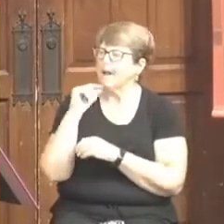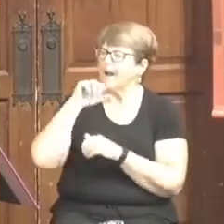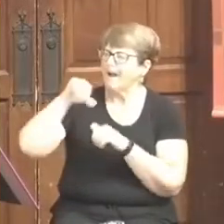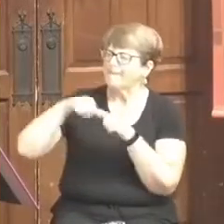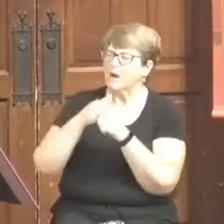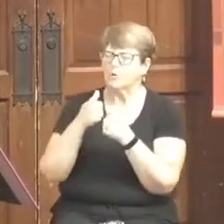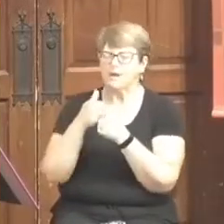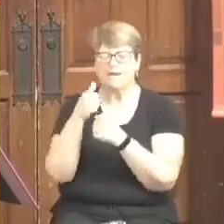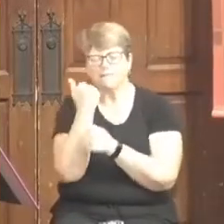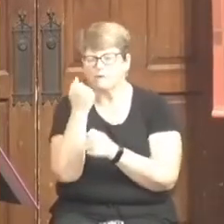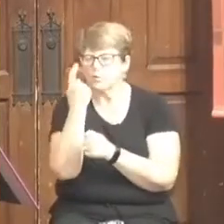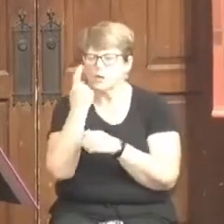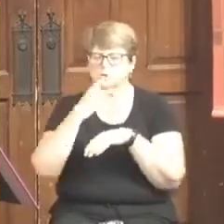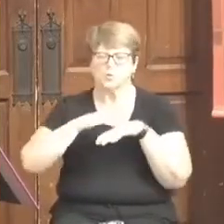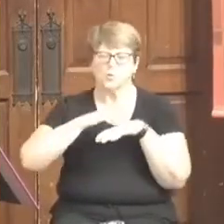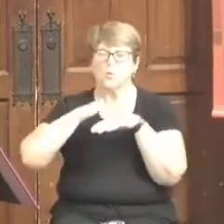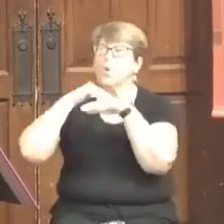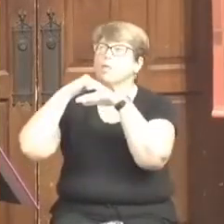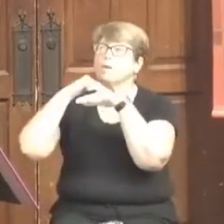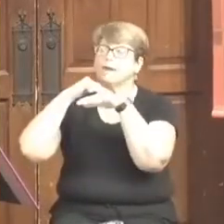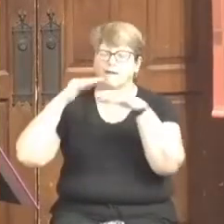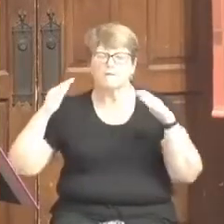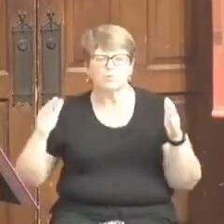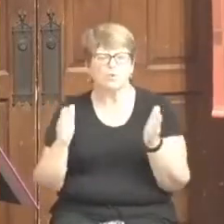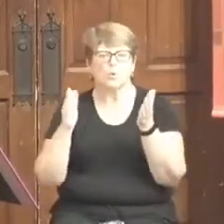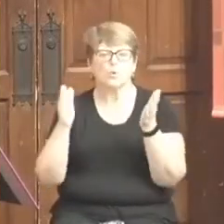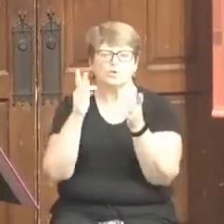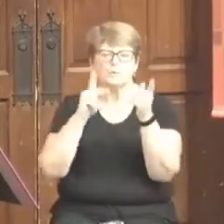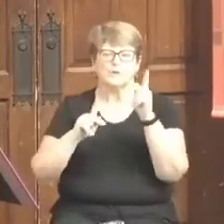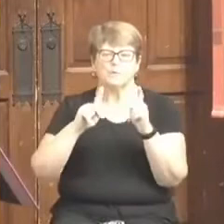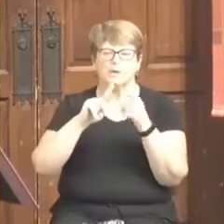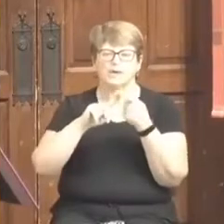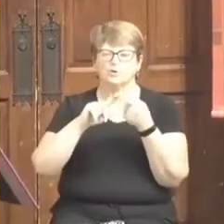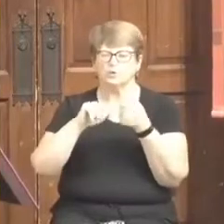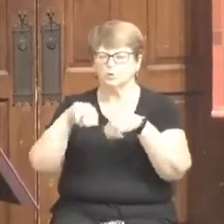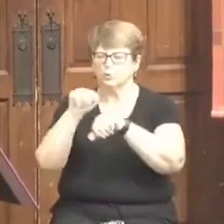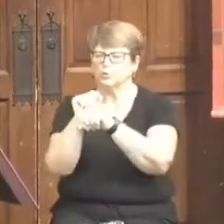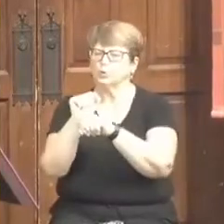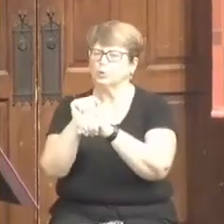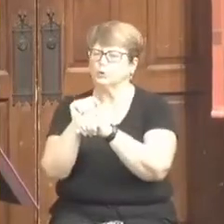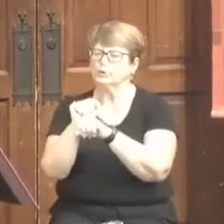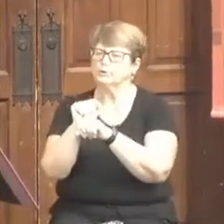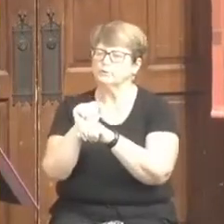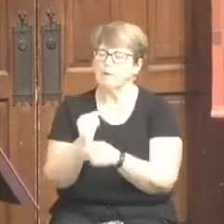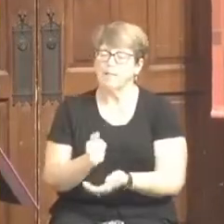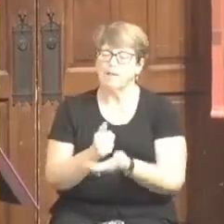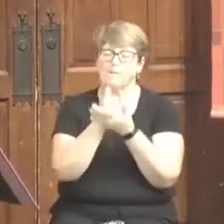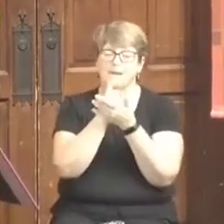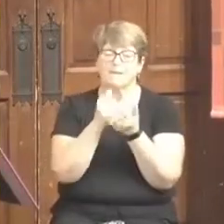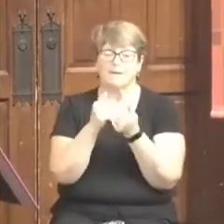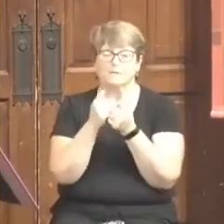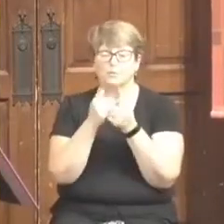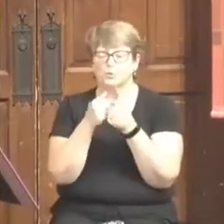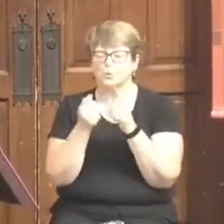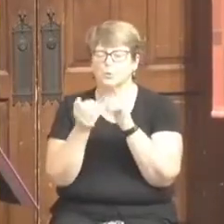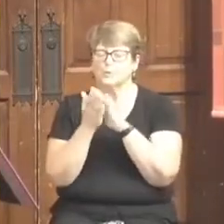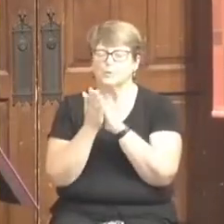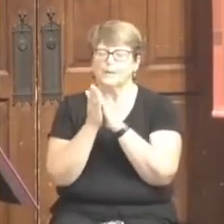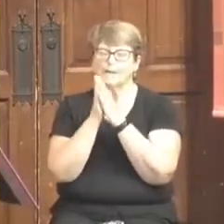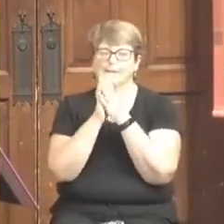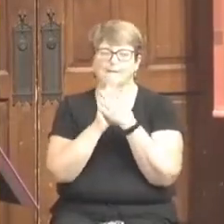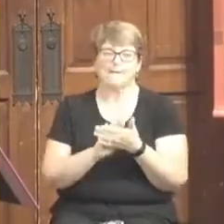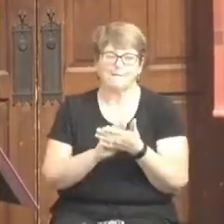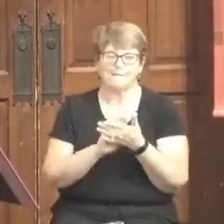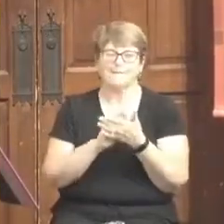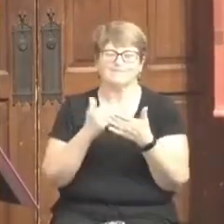nurture people into ministry. Even if it means helping them slide out of being chair or